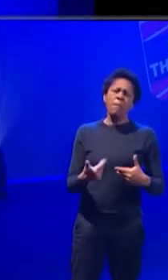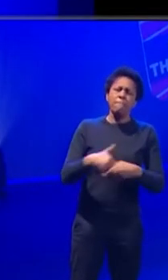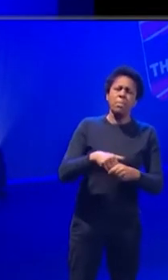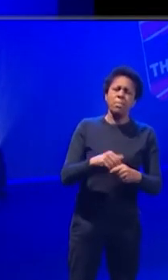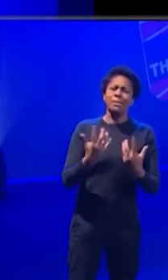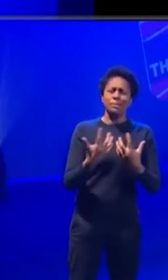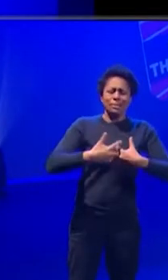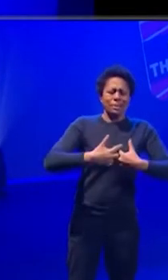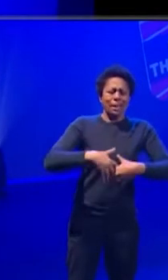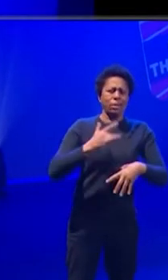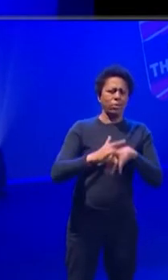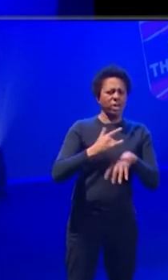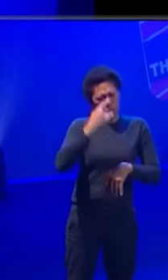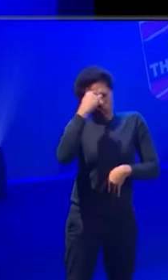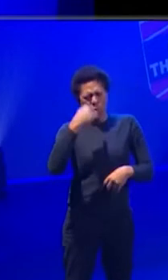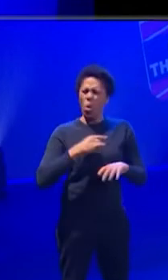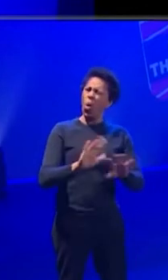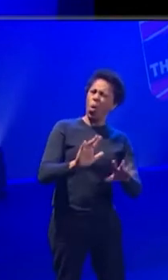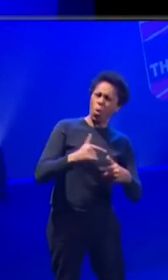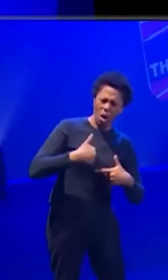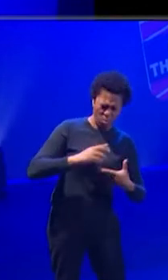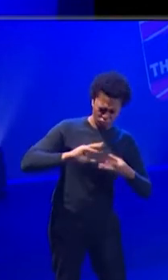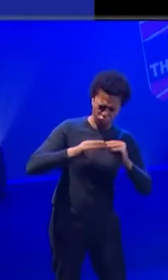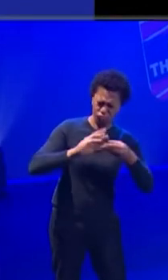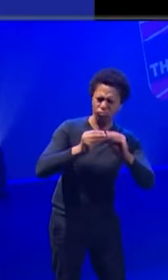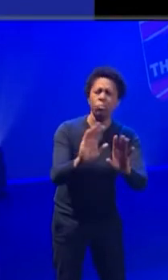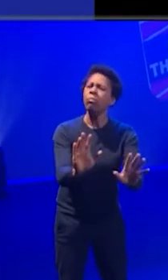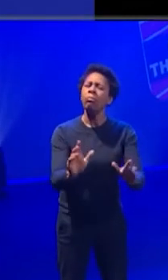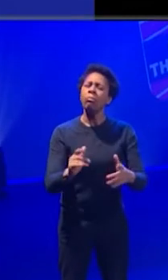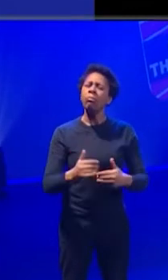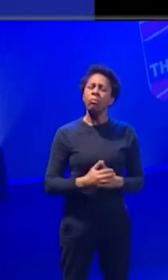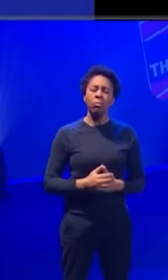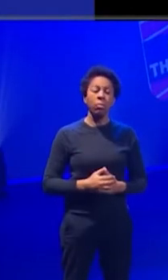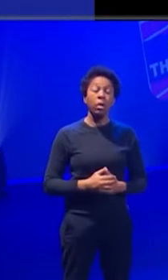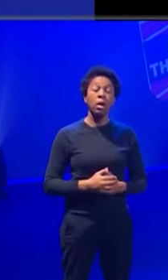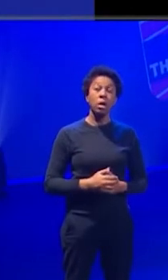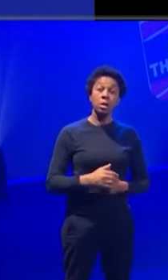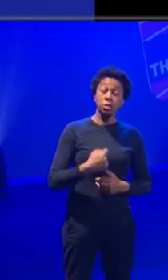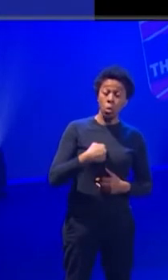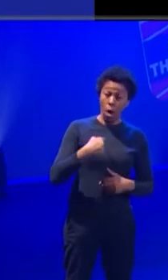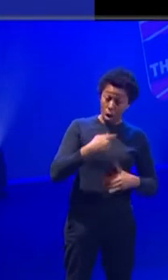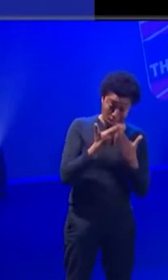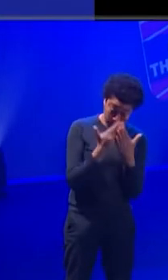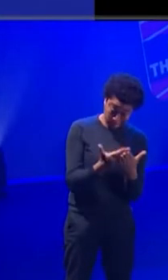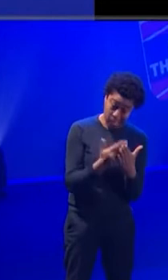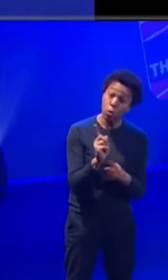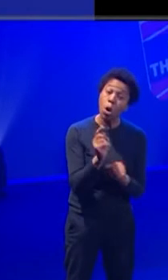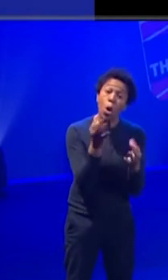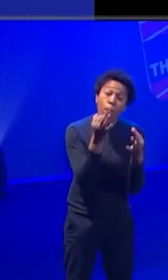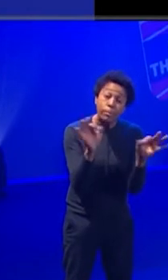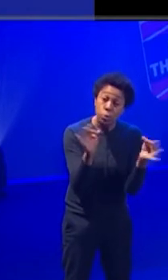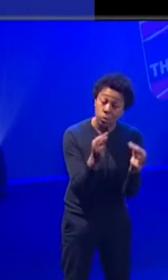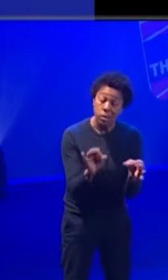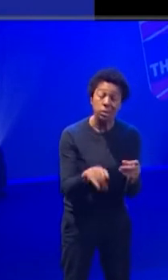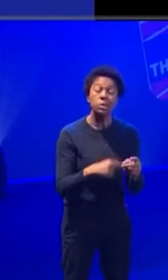compositionally, even if it was through kind of electronic means. I studied music and I have a background there, sort of